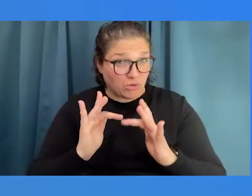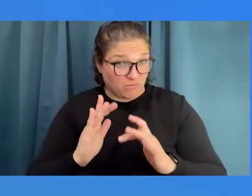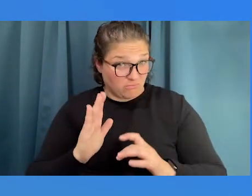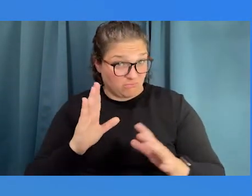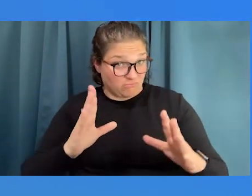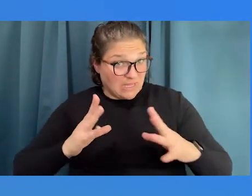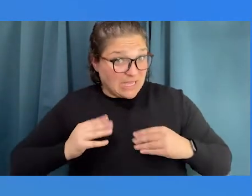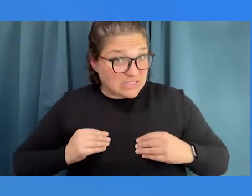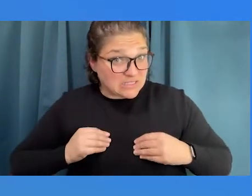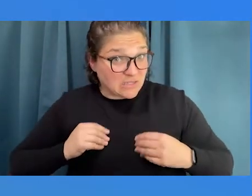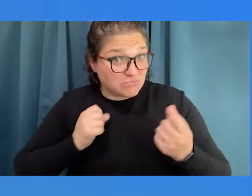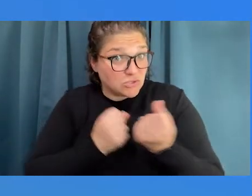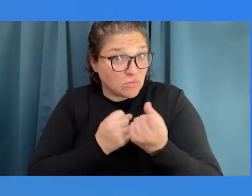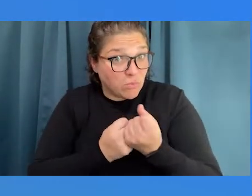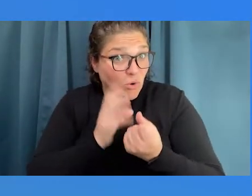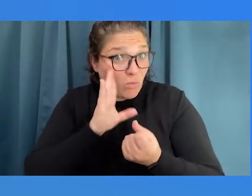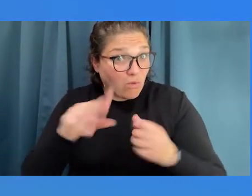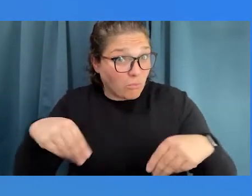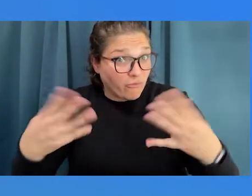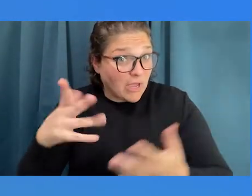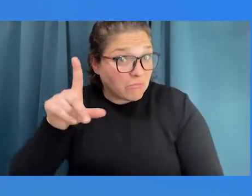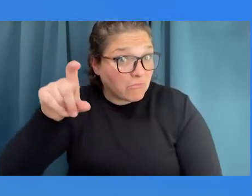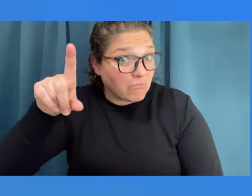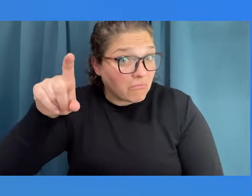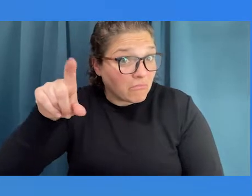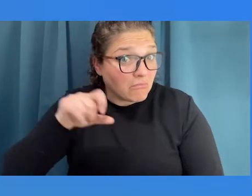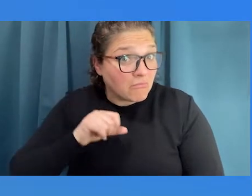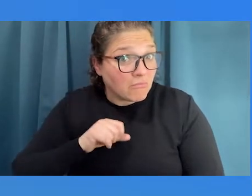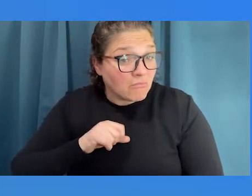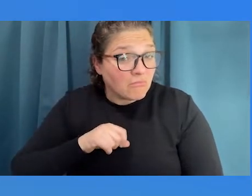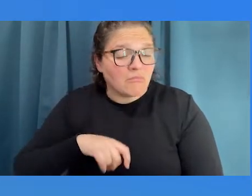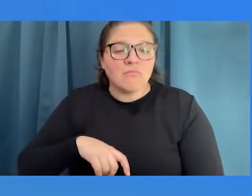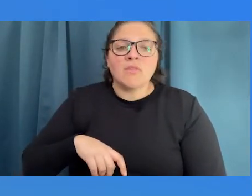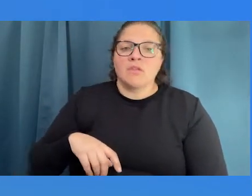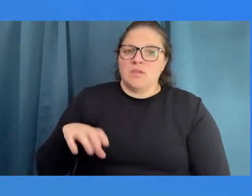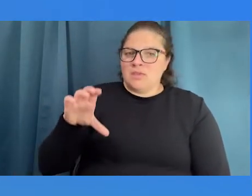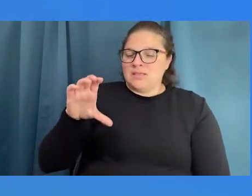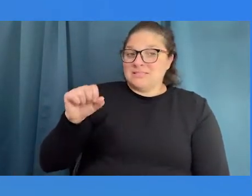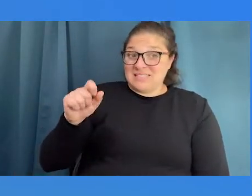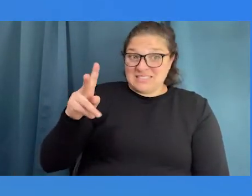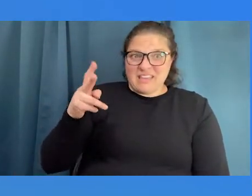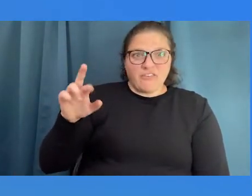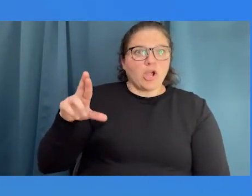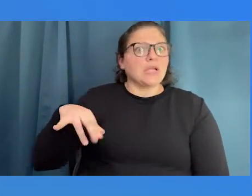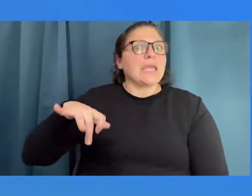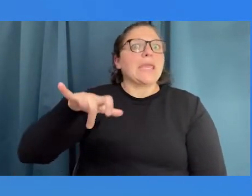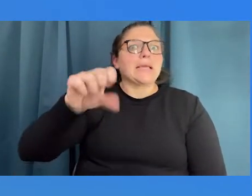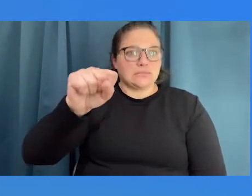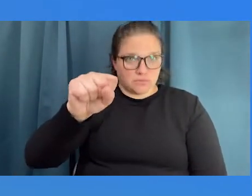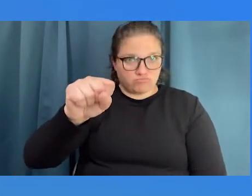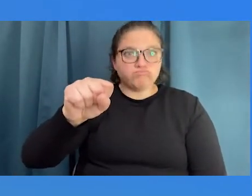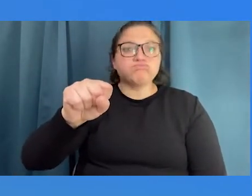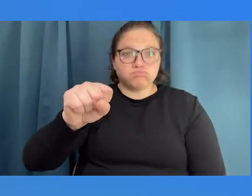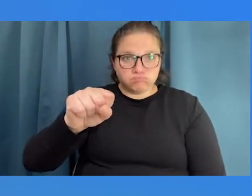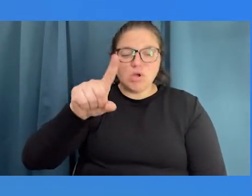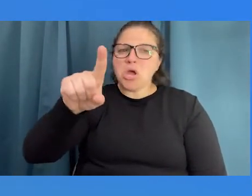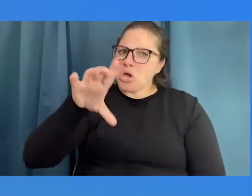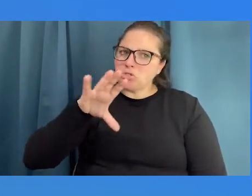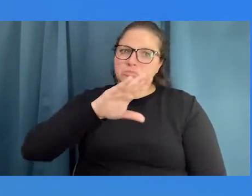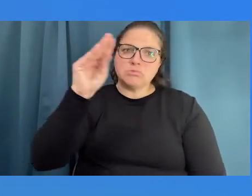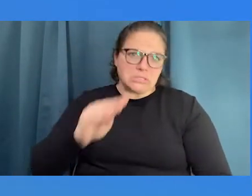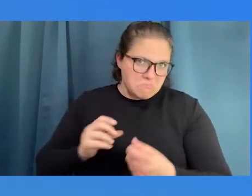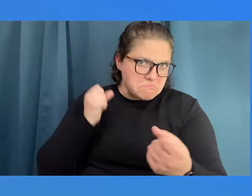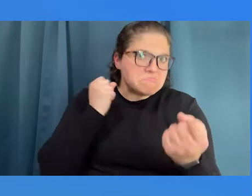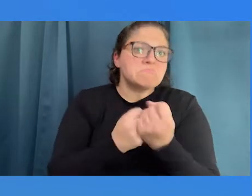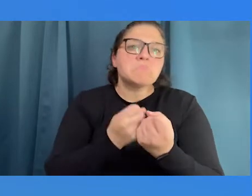will we receive support from CSAVR? And the answer was yes, you will, 100%.